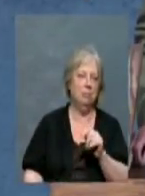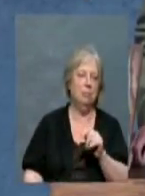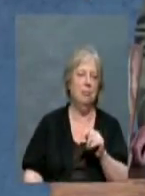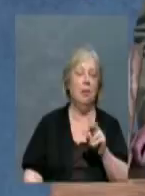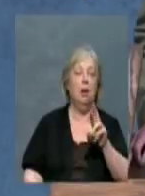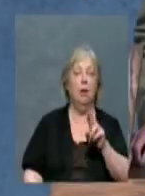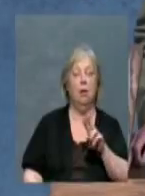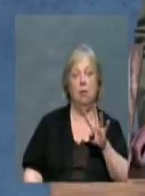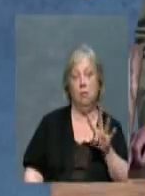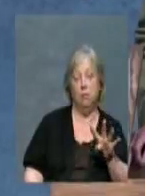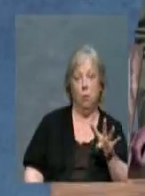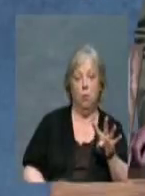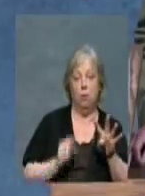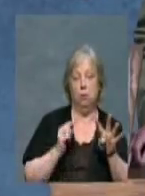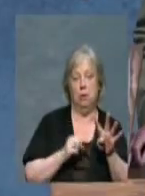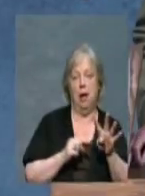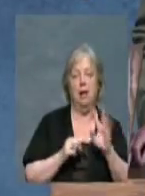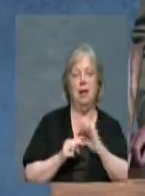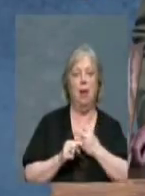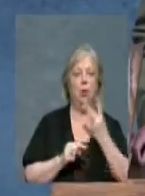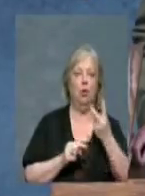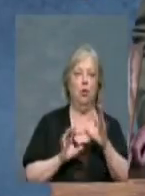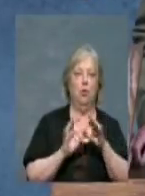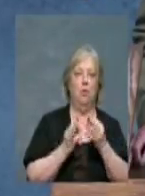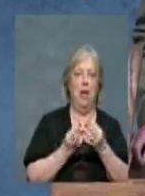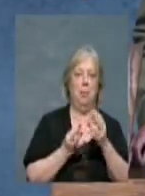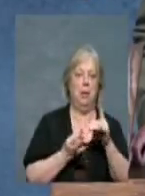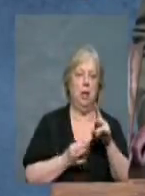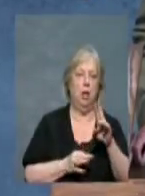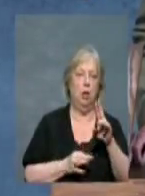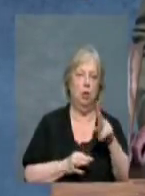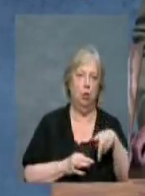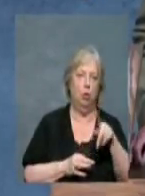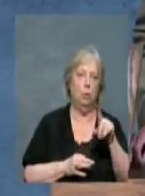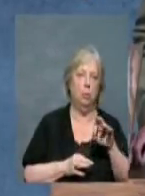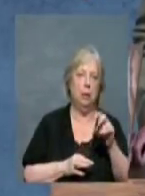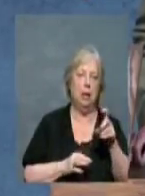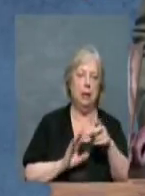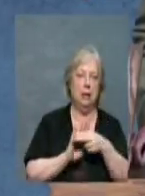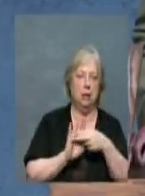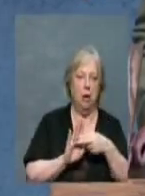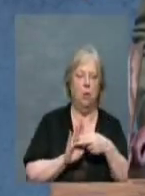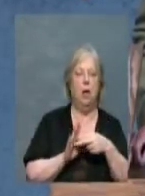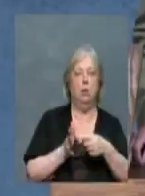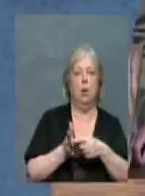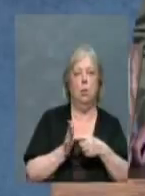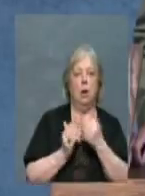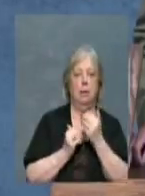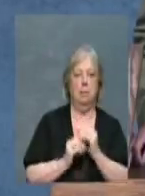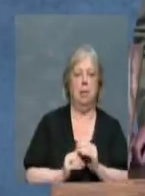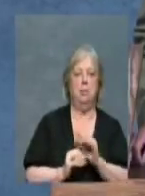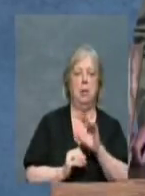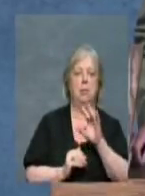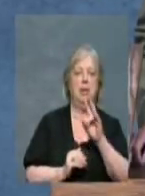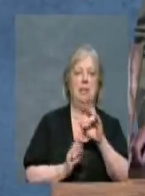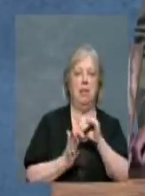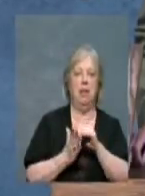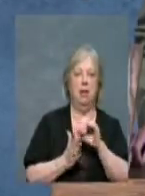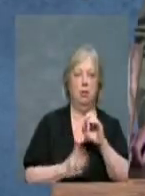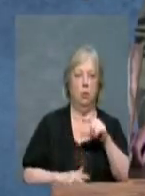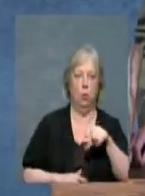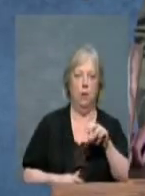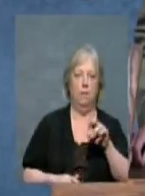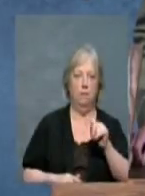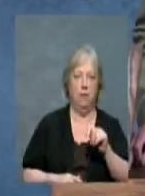R4, which is our two-family duplex zoning, requires a minimum of 7,000 square